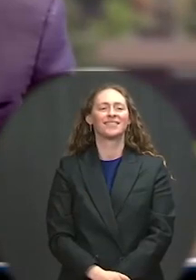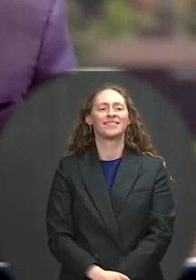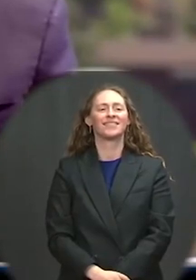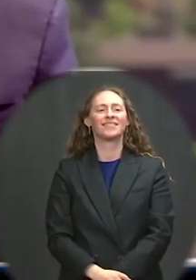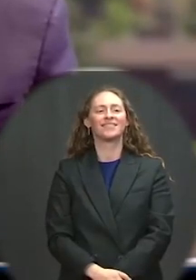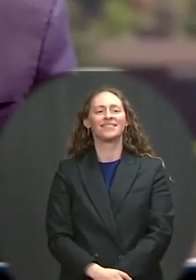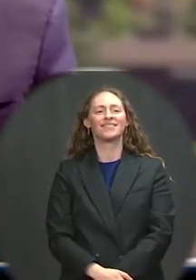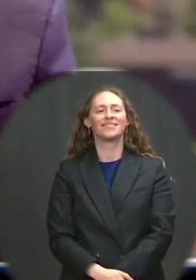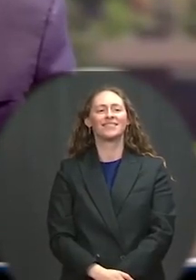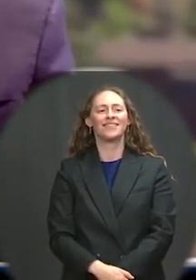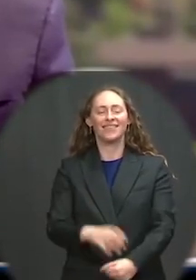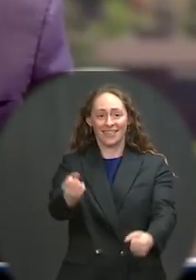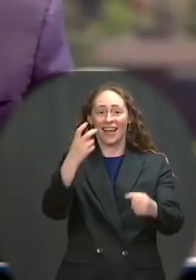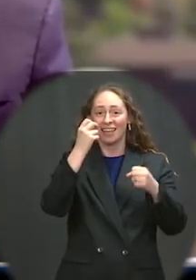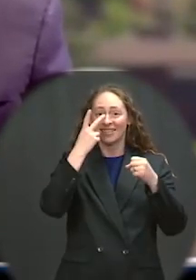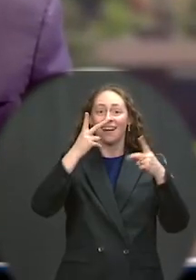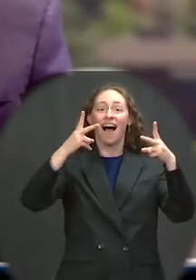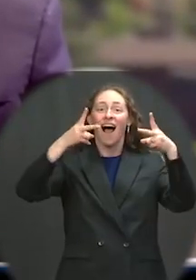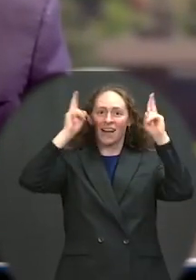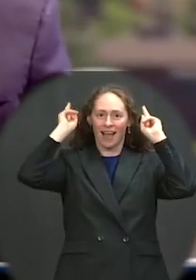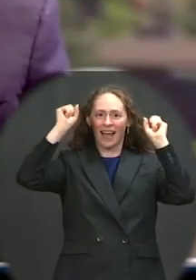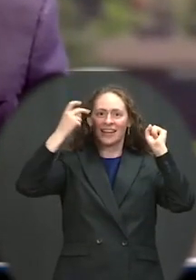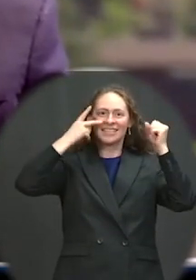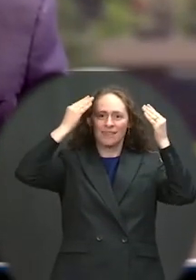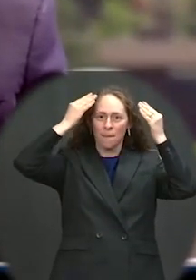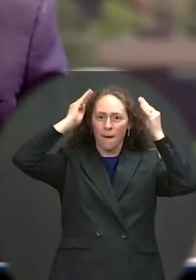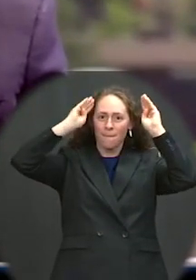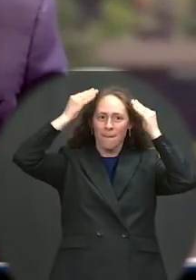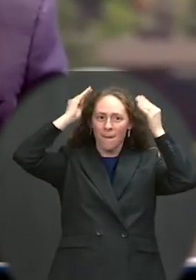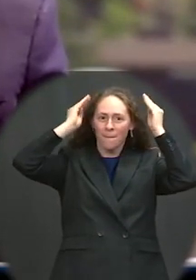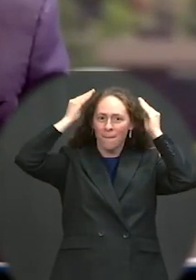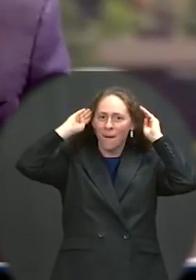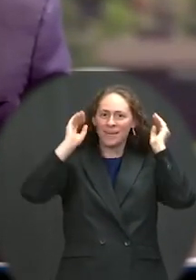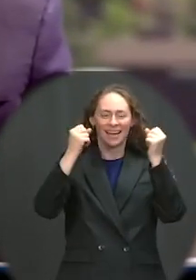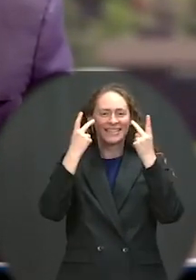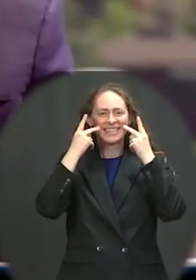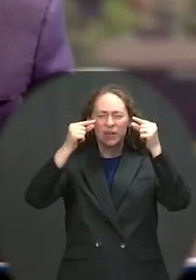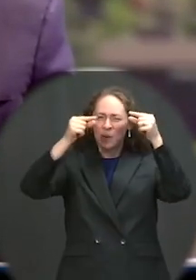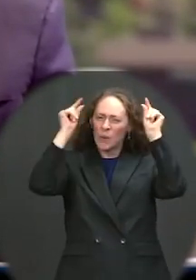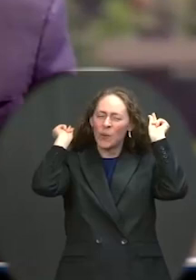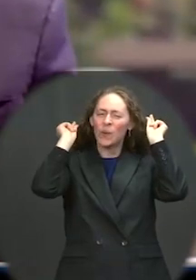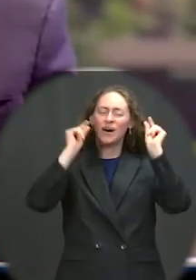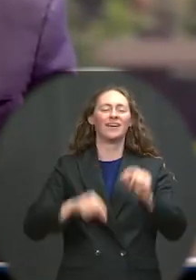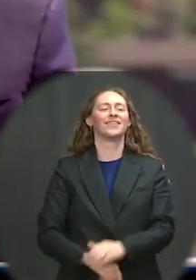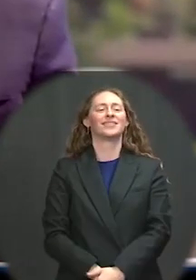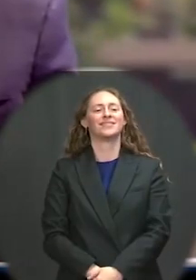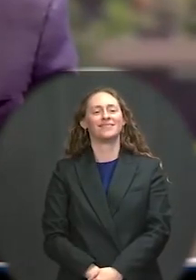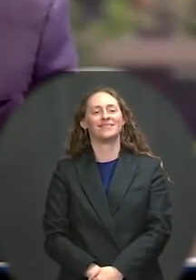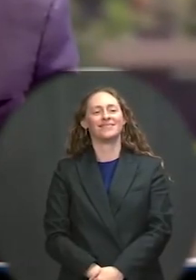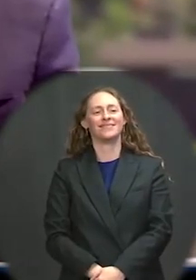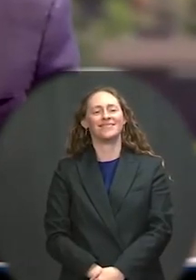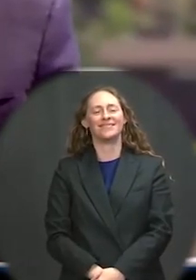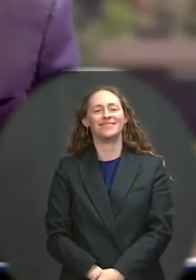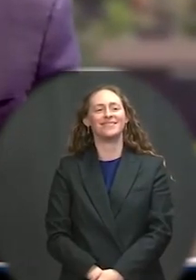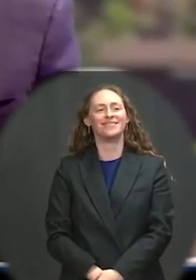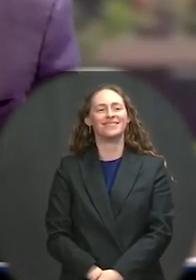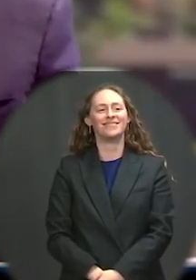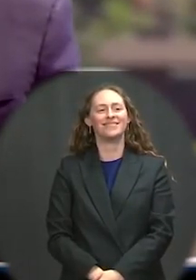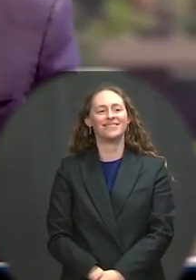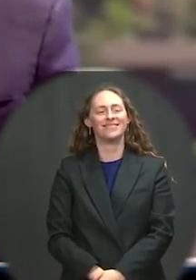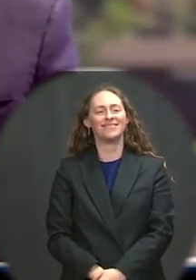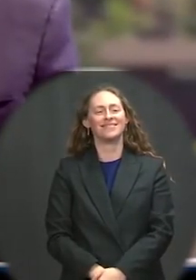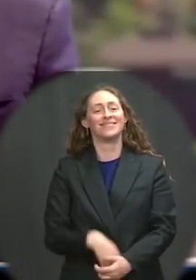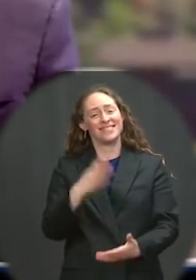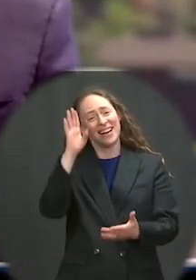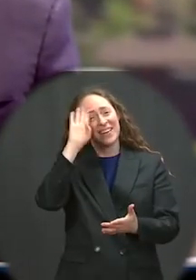your head. You learned to square the corners and square your medals. Look, your meals, I should say. And you